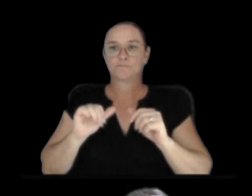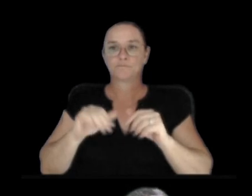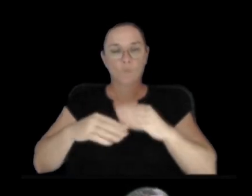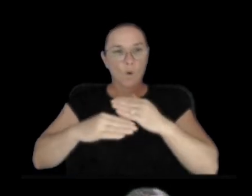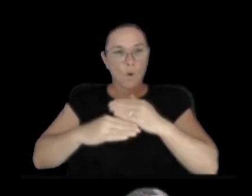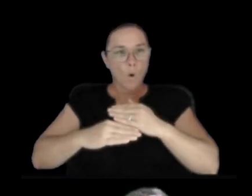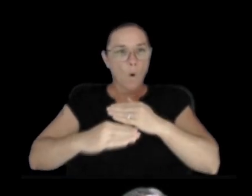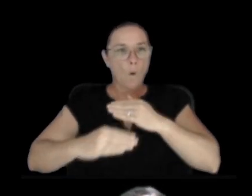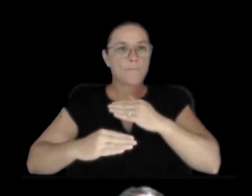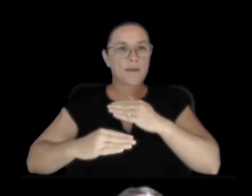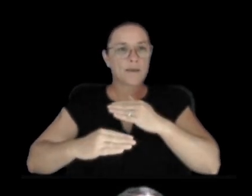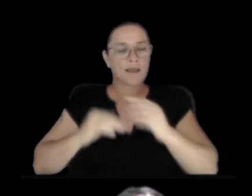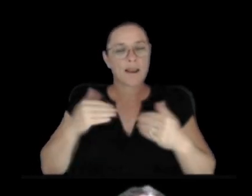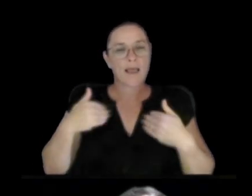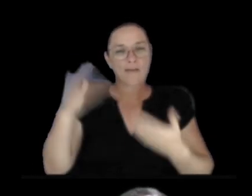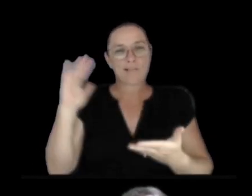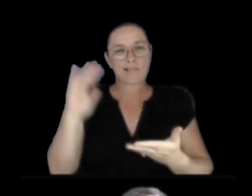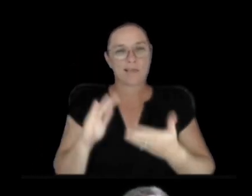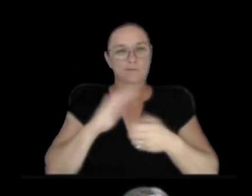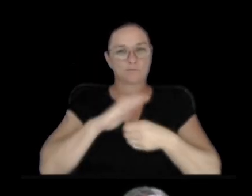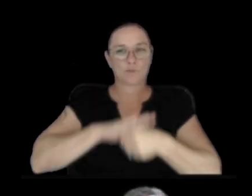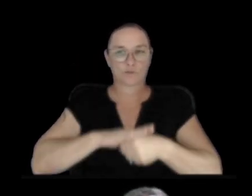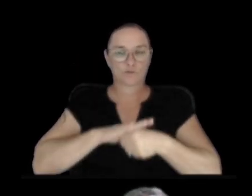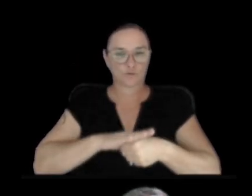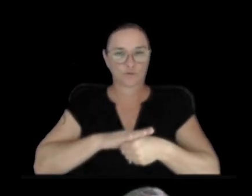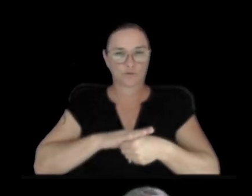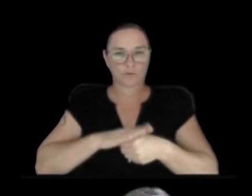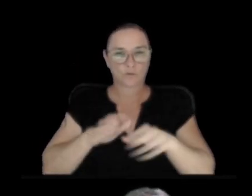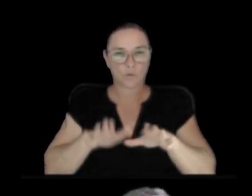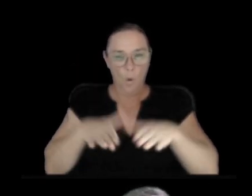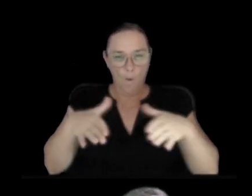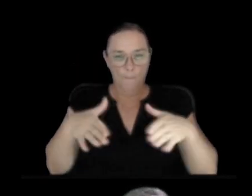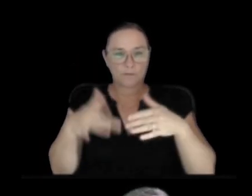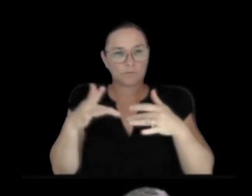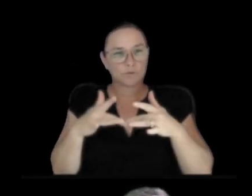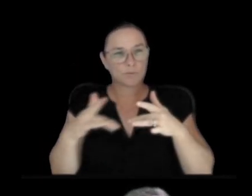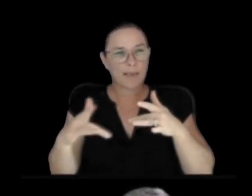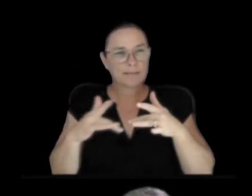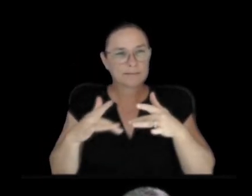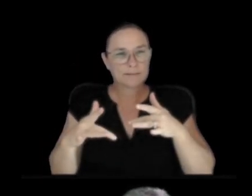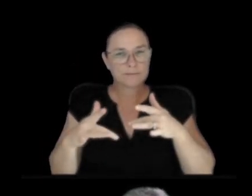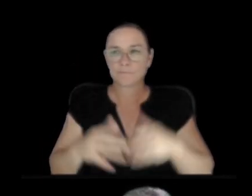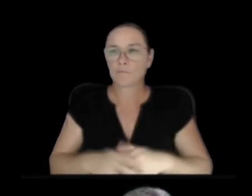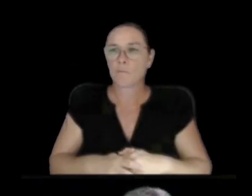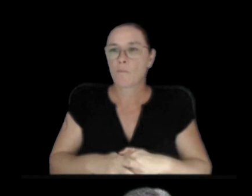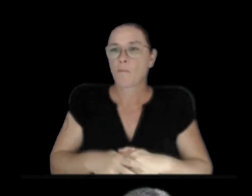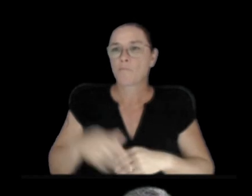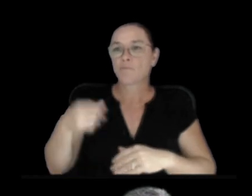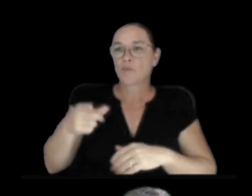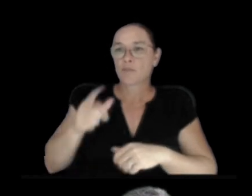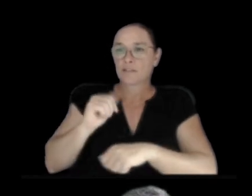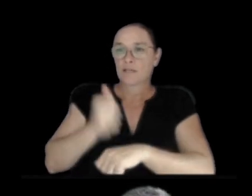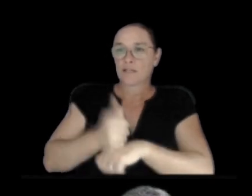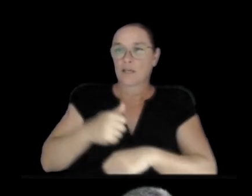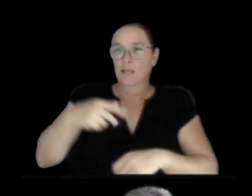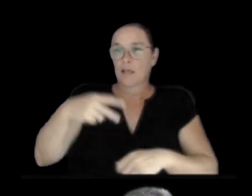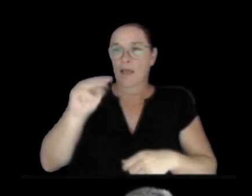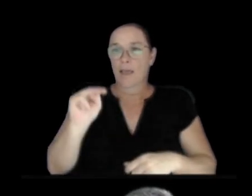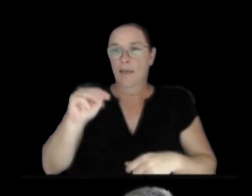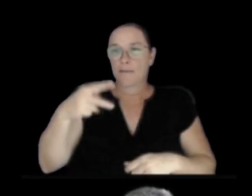where the magma is going underground through here. So if we look, for example, at this station MP3R